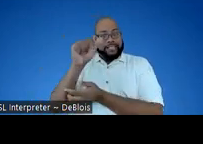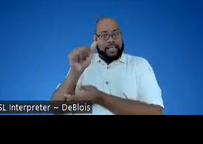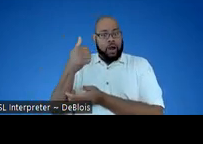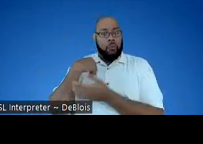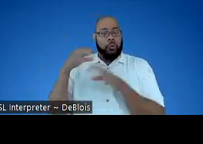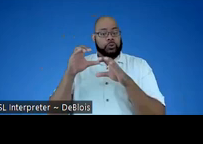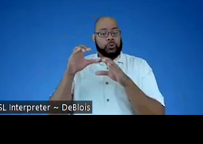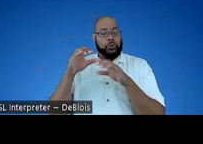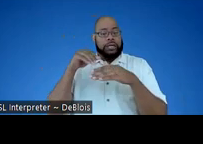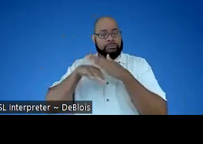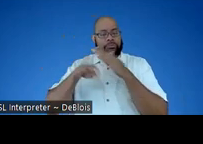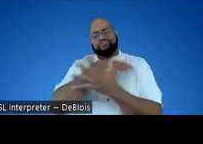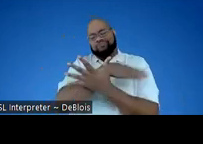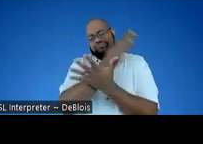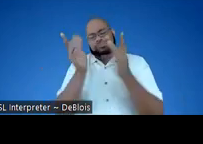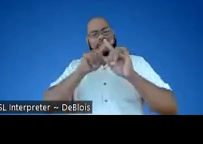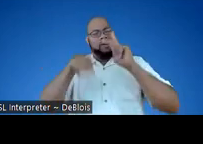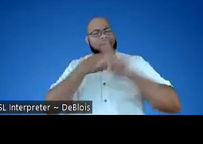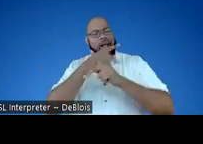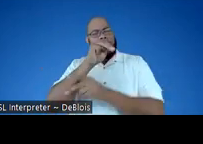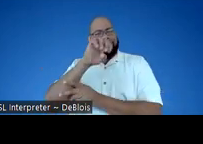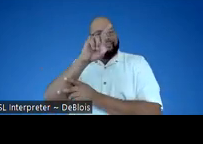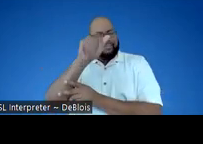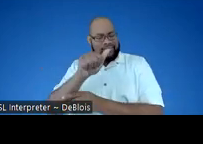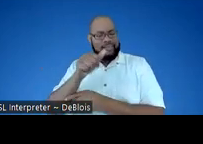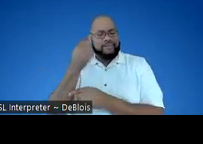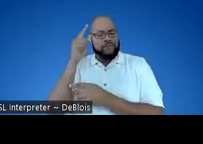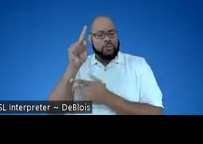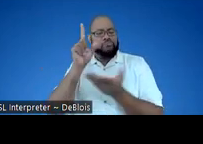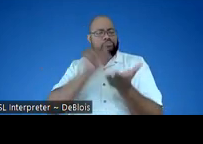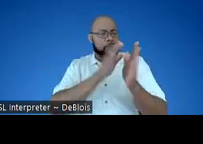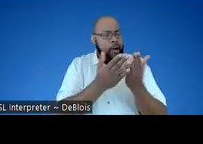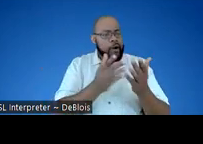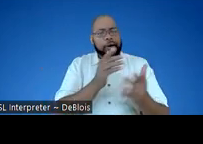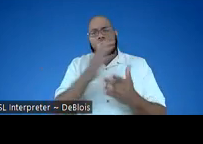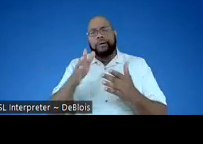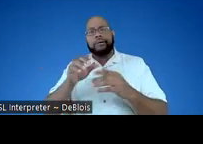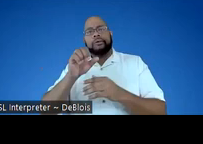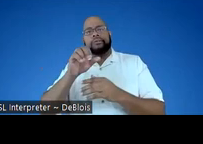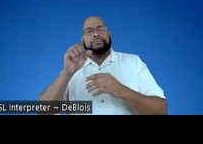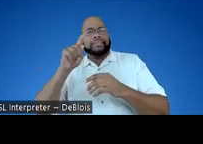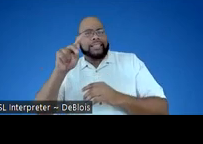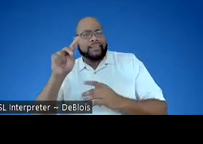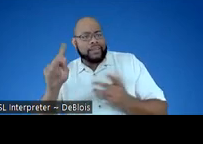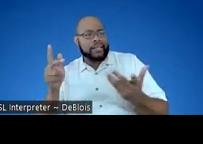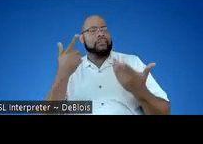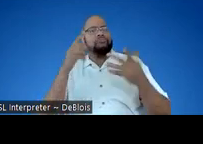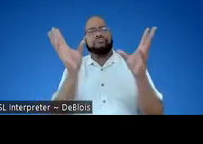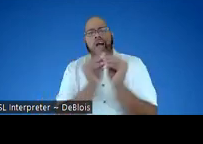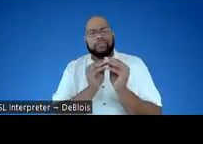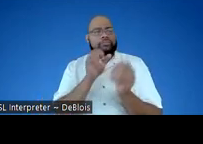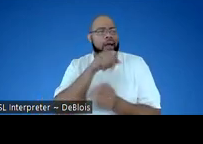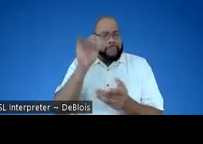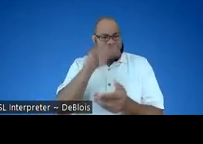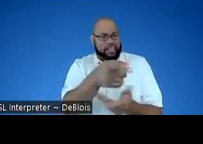across different types of media, from printed books to broadcast television to conferences to apps